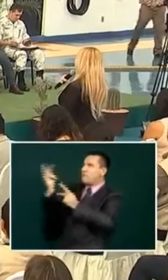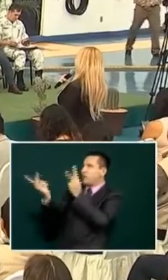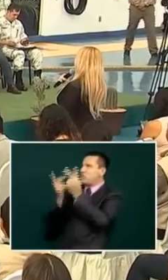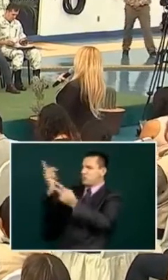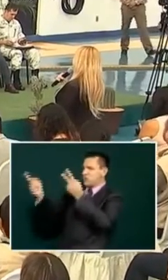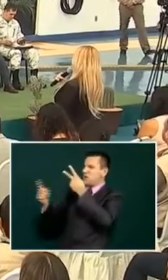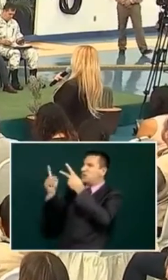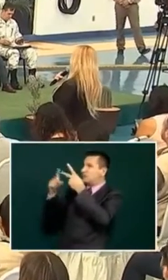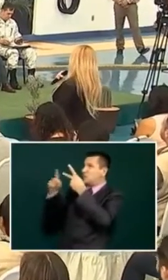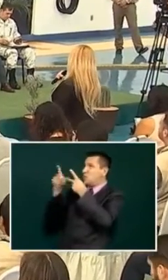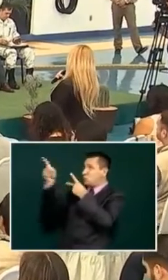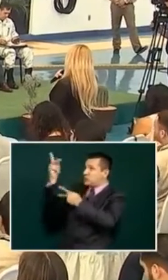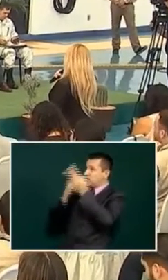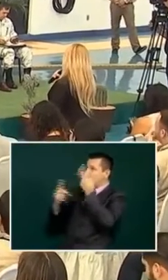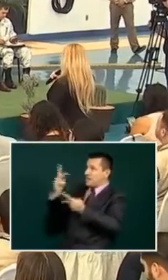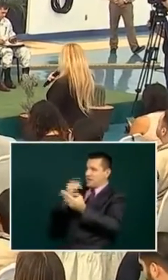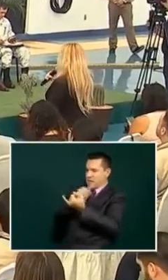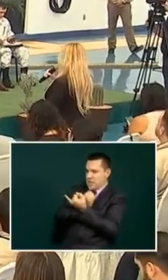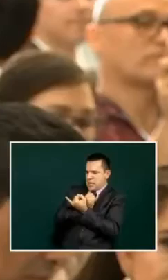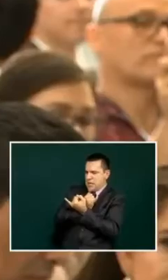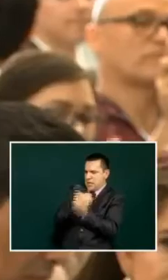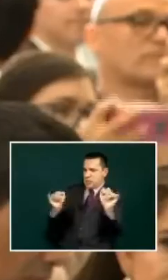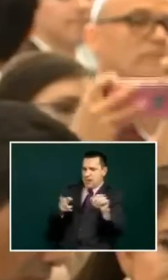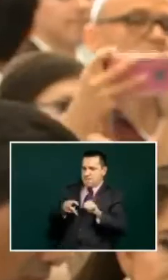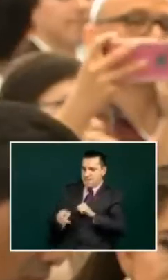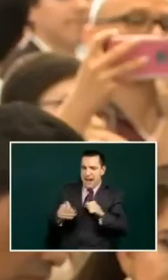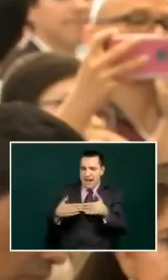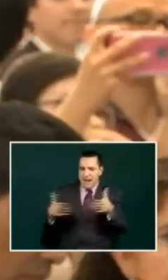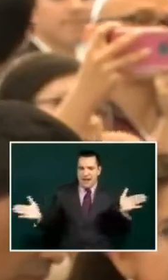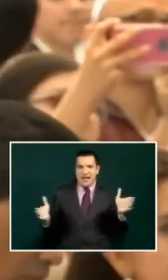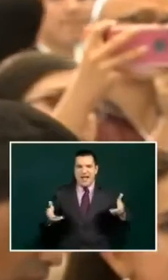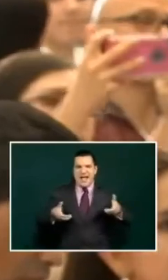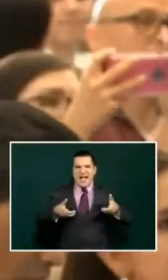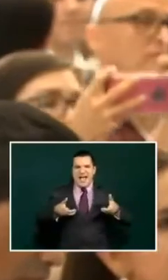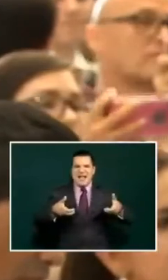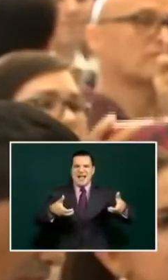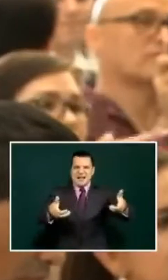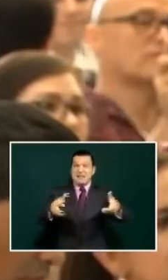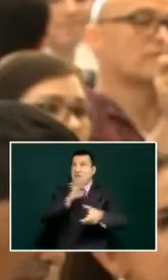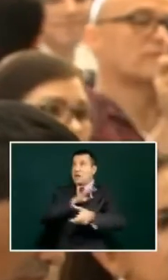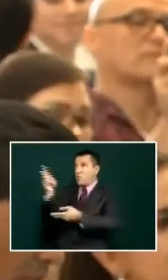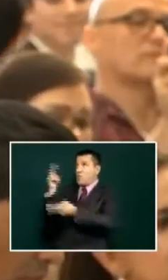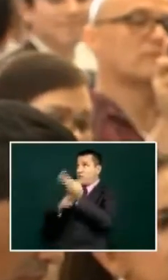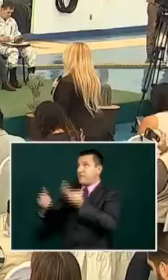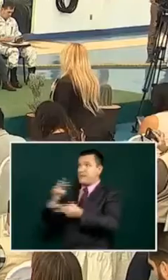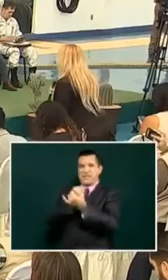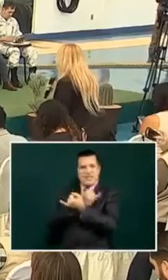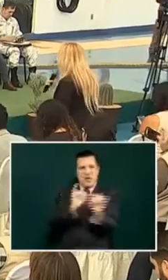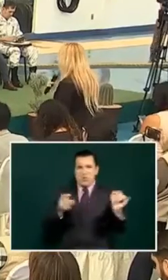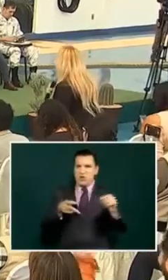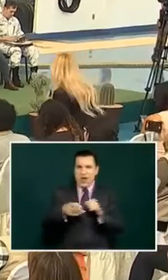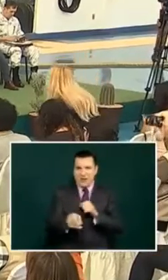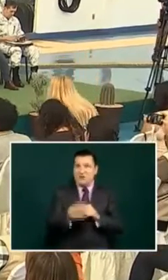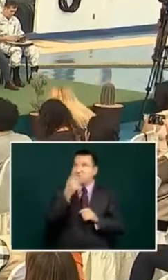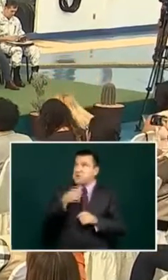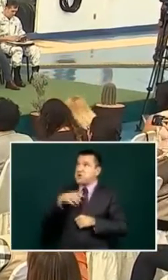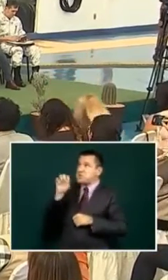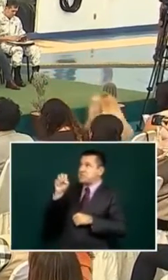did you come to inaugurate the road that they said was going to be done in